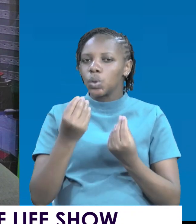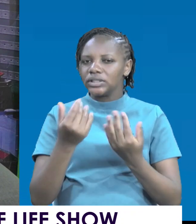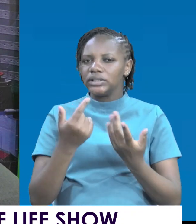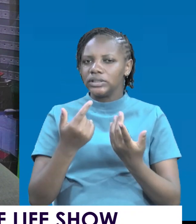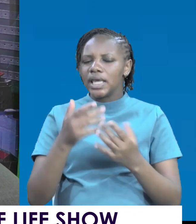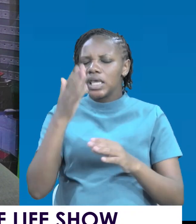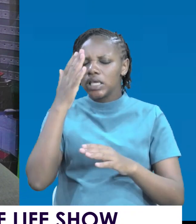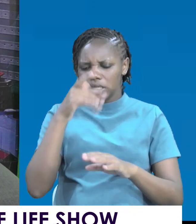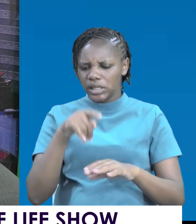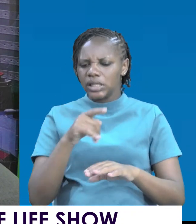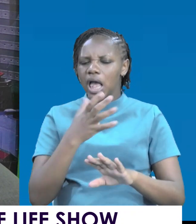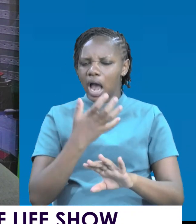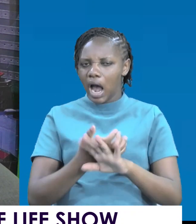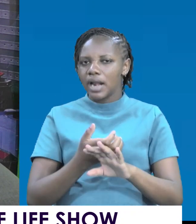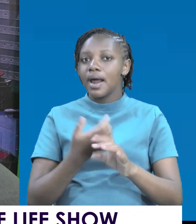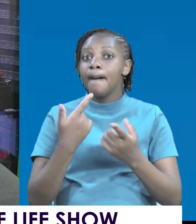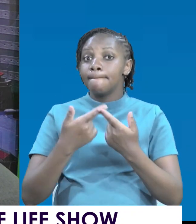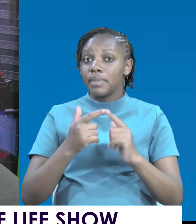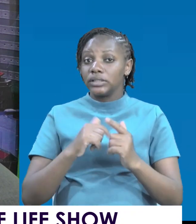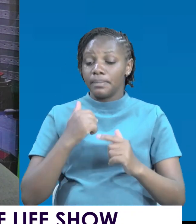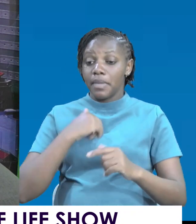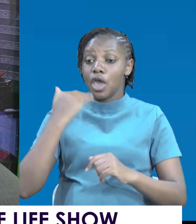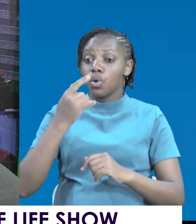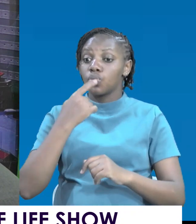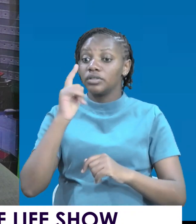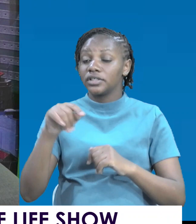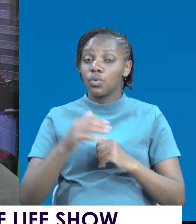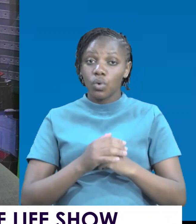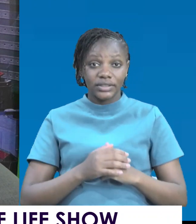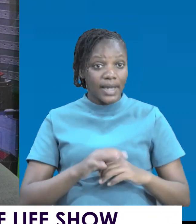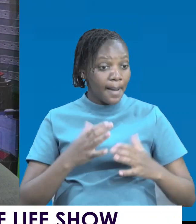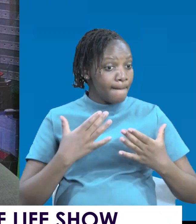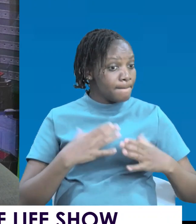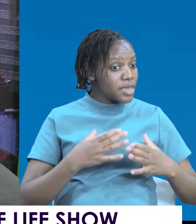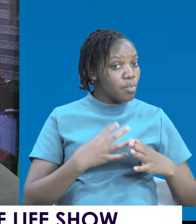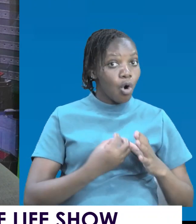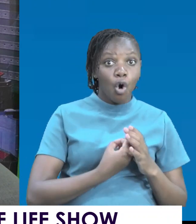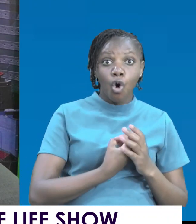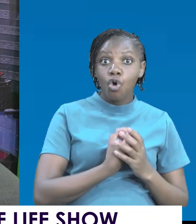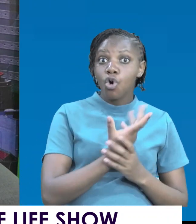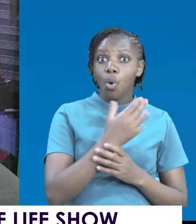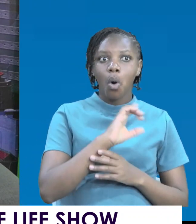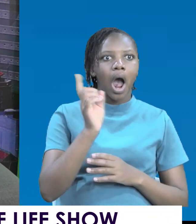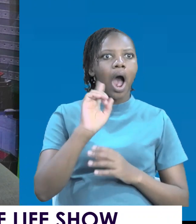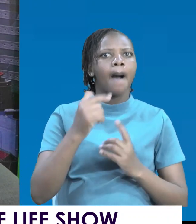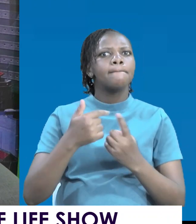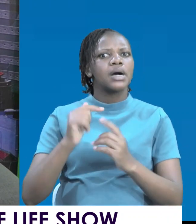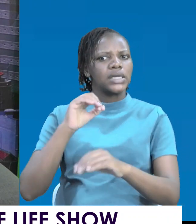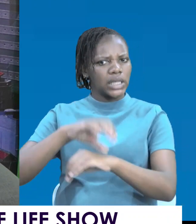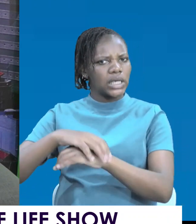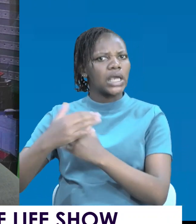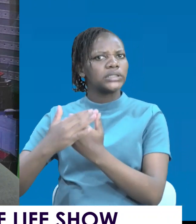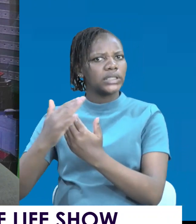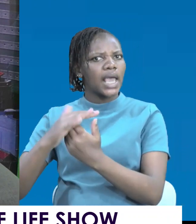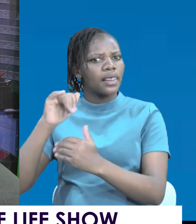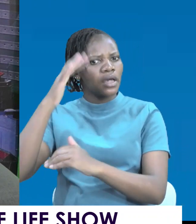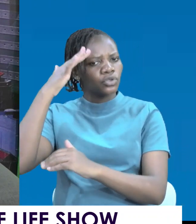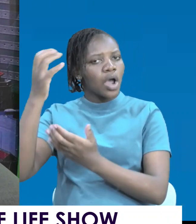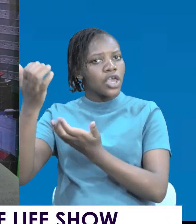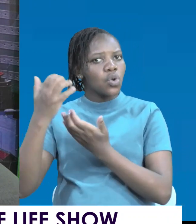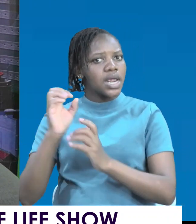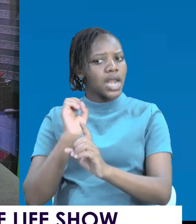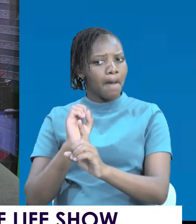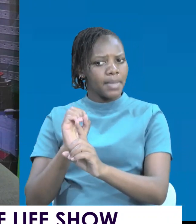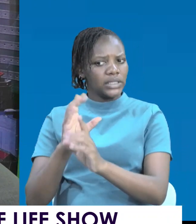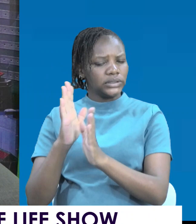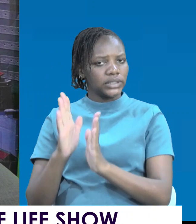keep saying in this show, human beings do not grow. Human beings are raised up. That is why you need a mentor. Even